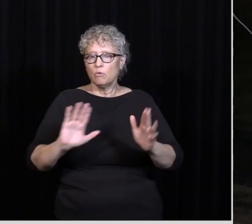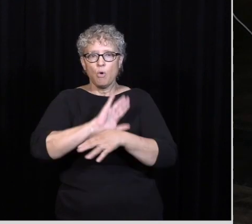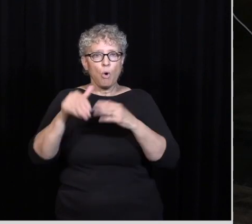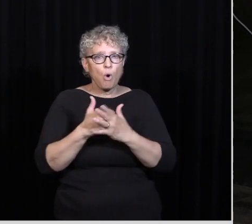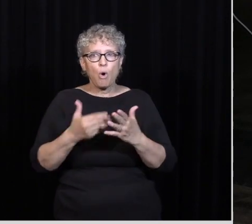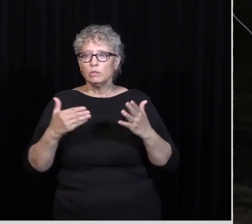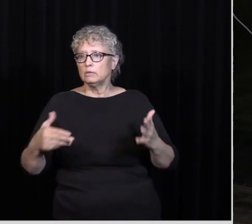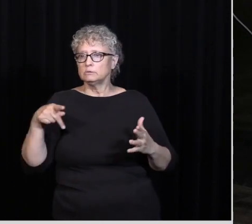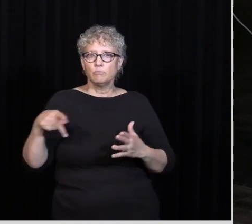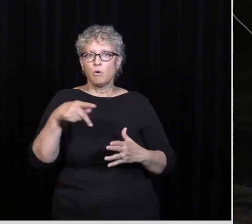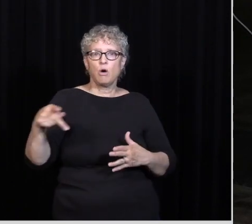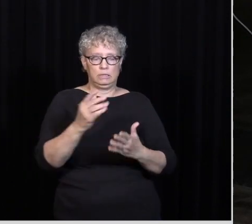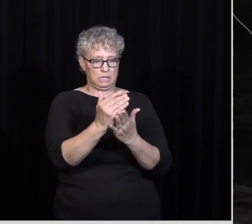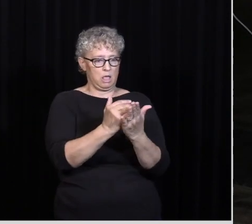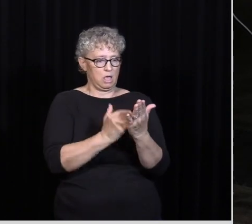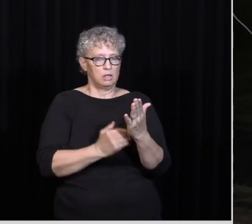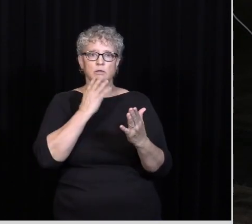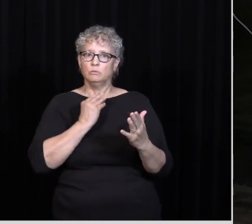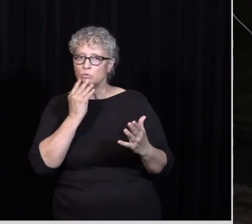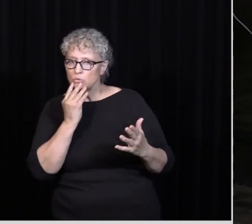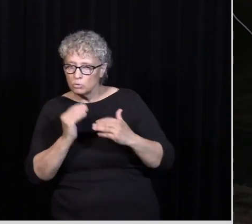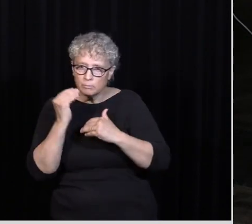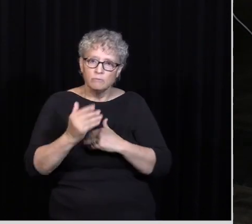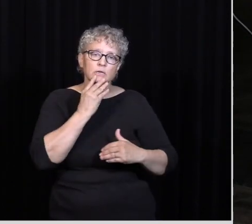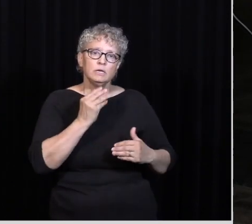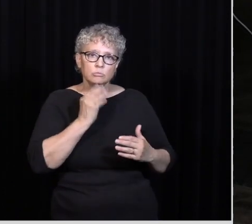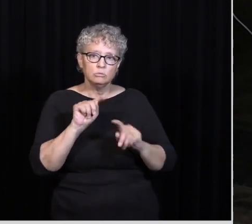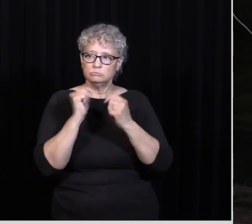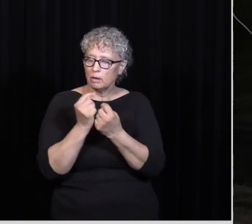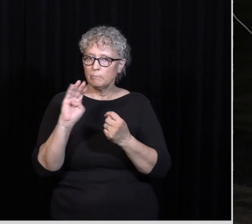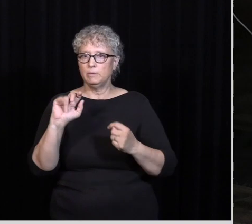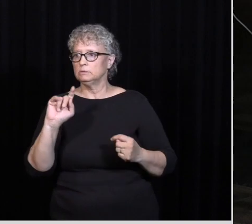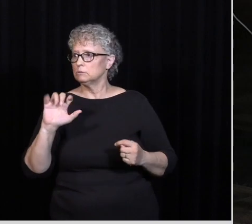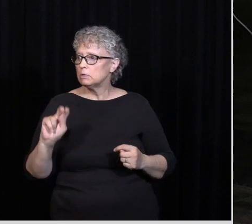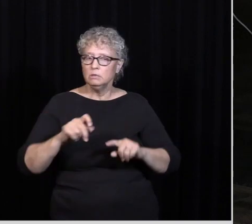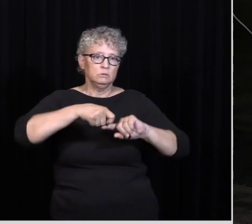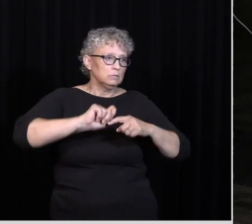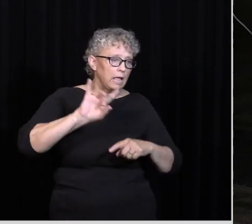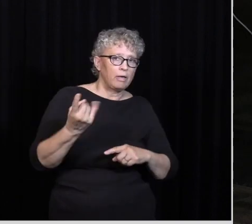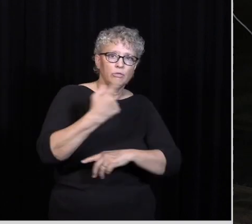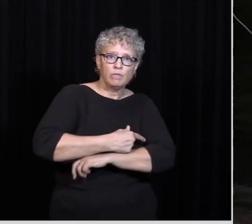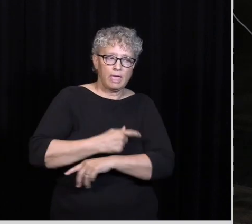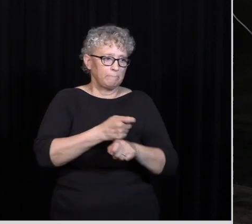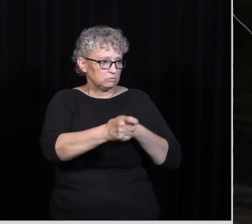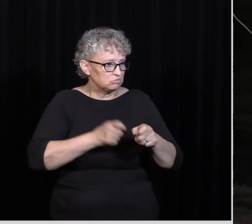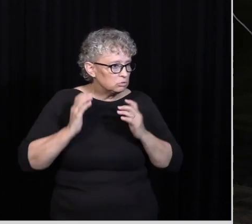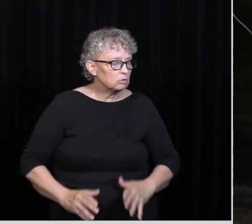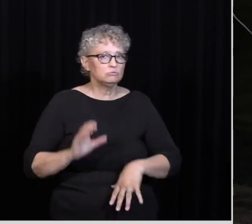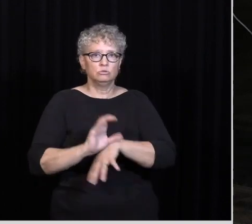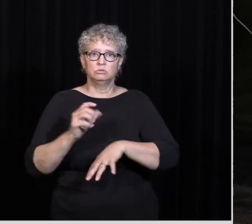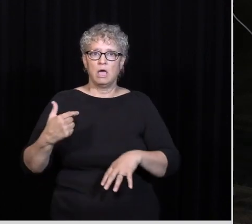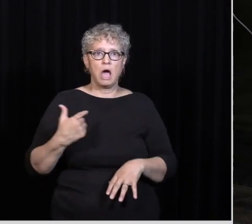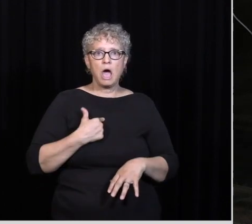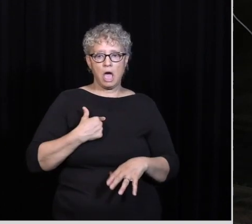Paul List He's Like I'm A Hebrew Of Hebrews Of The Tribe Of Benjamin Circumcised On The Eighth Day I'm A Persecutor Of The Church As To The Law I